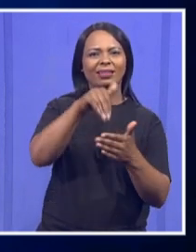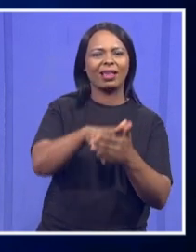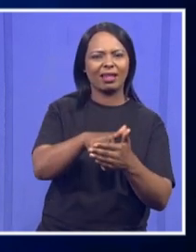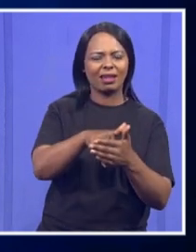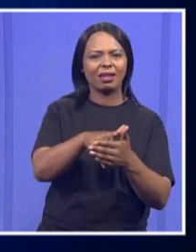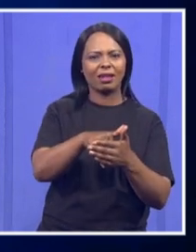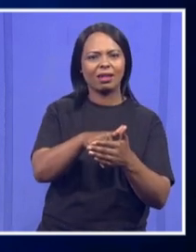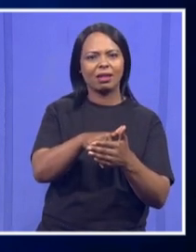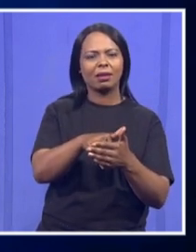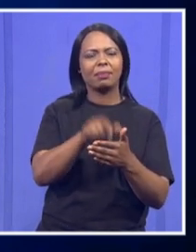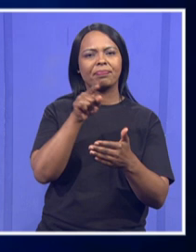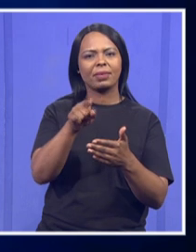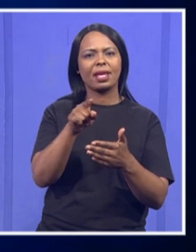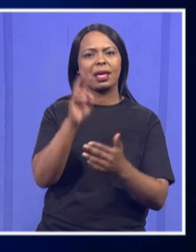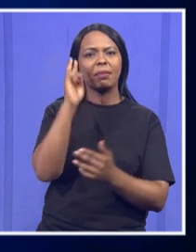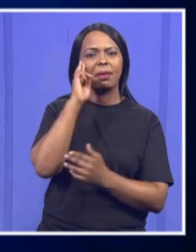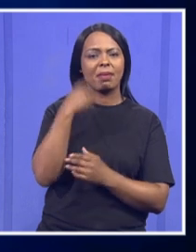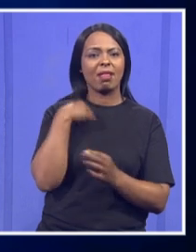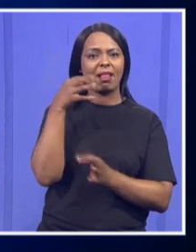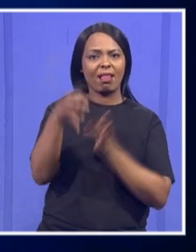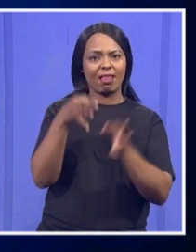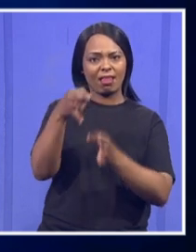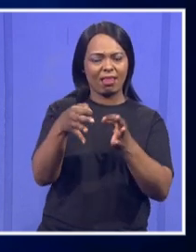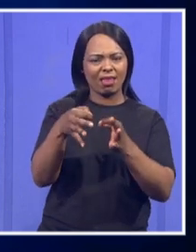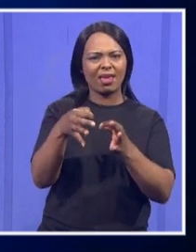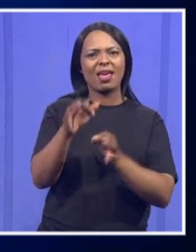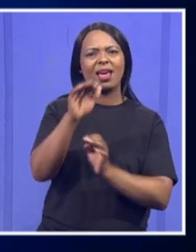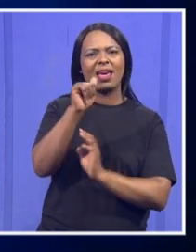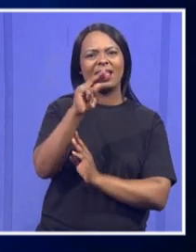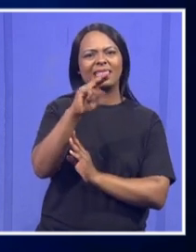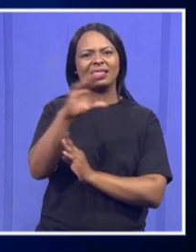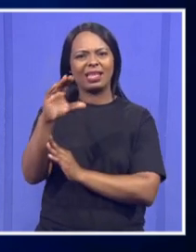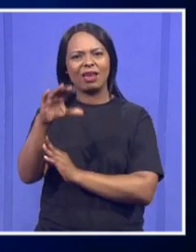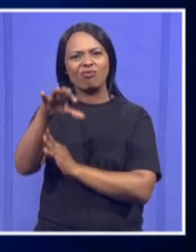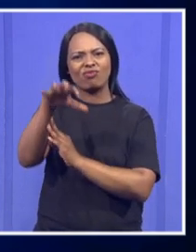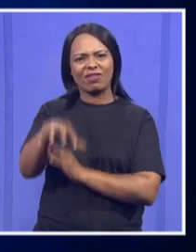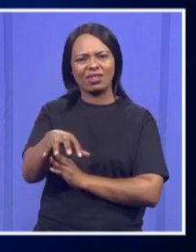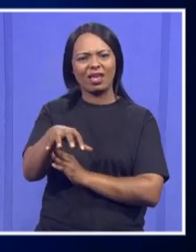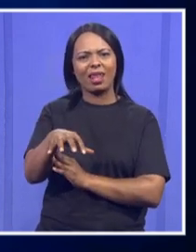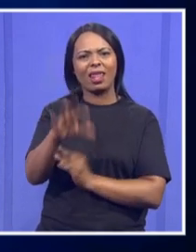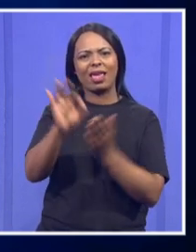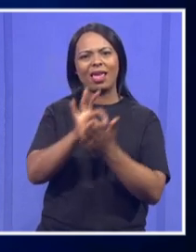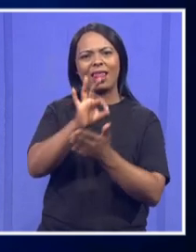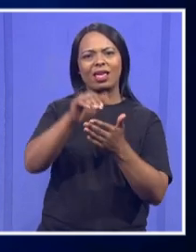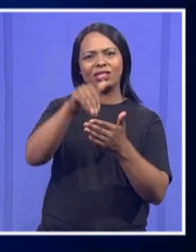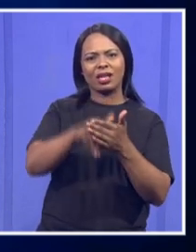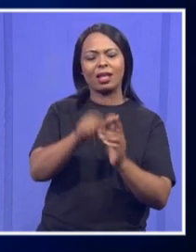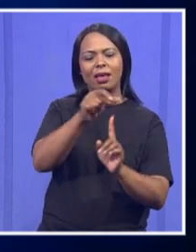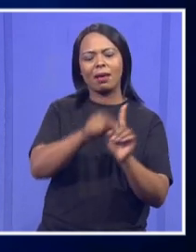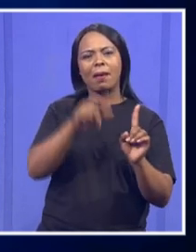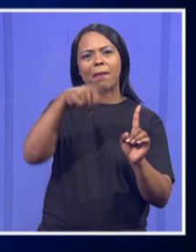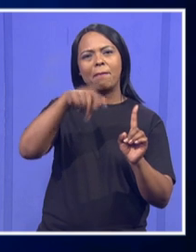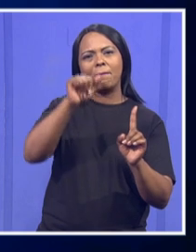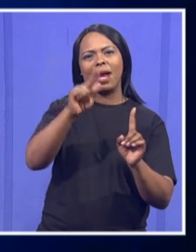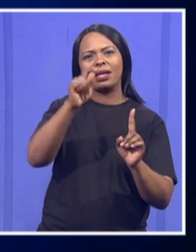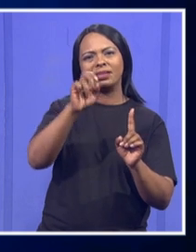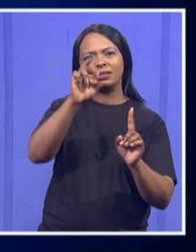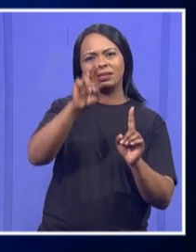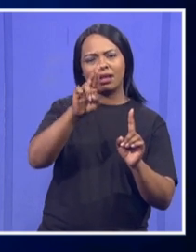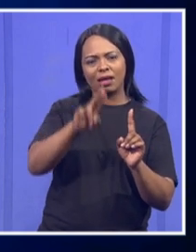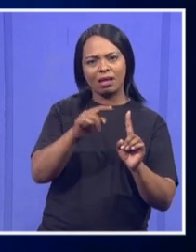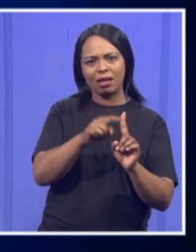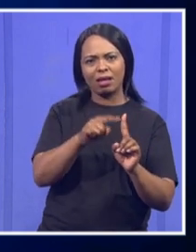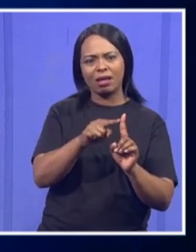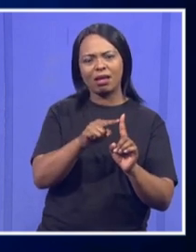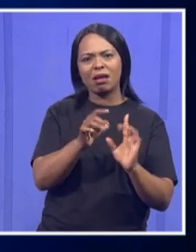like I indicated, that the ANC provincial election, Parkstar and others were not that prominent. Actually,